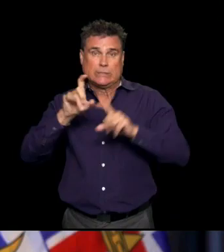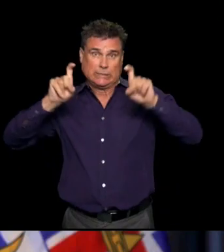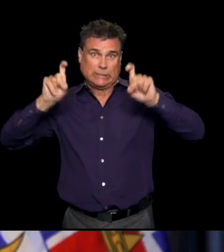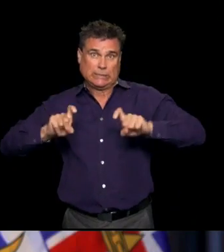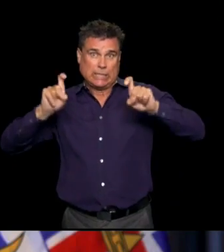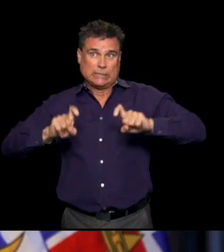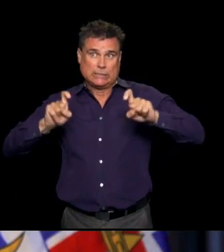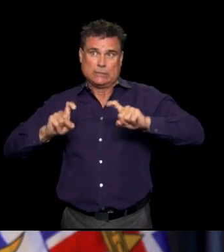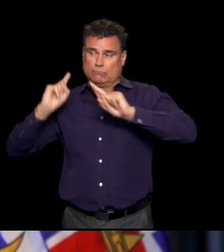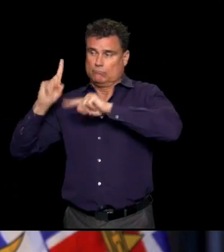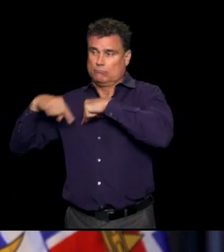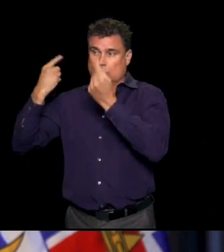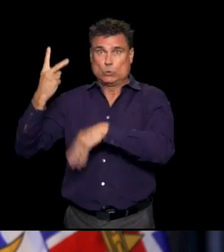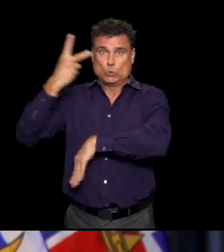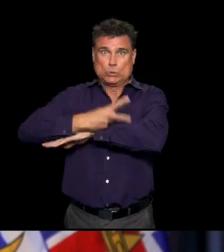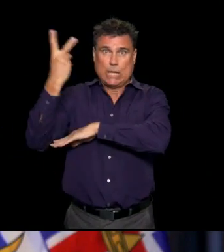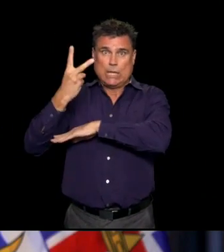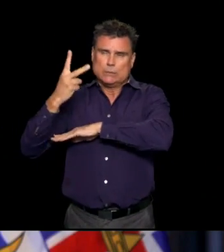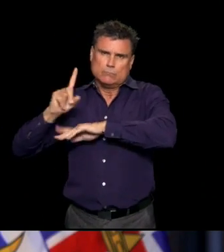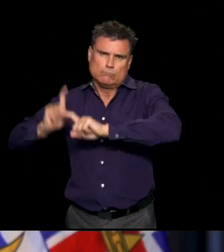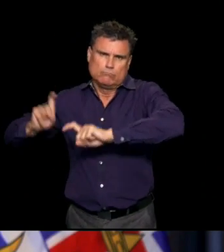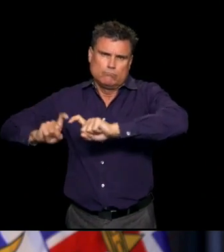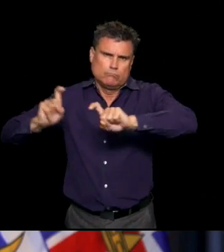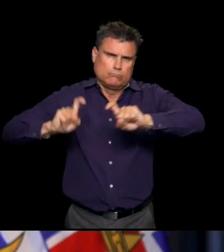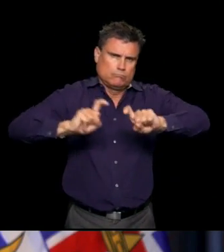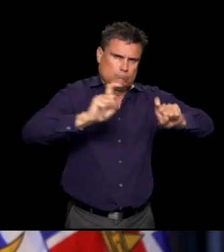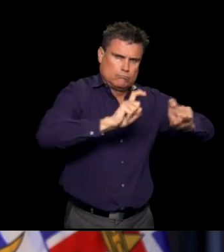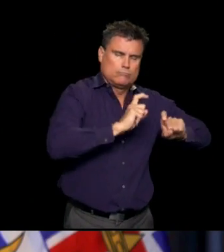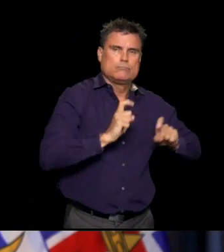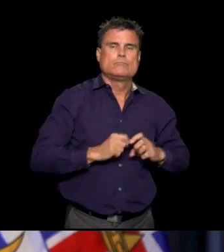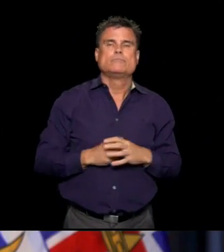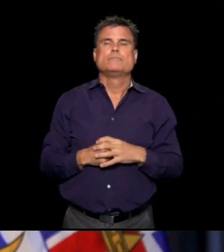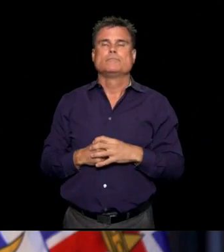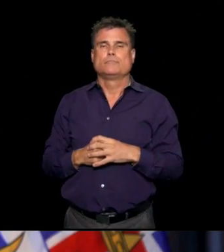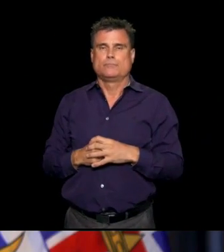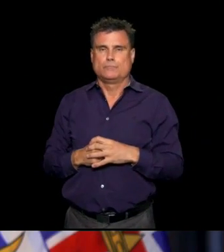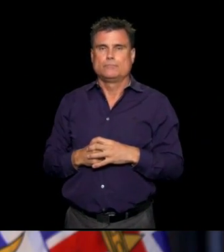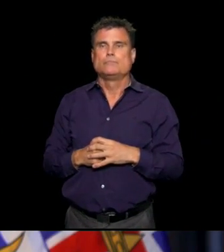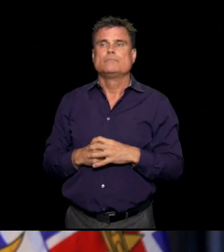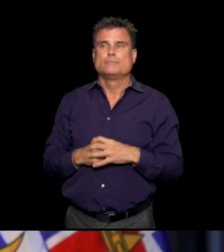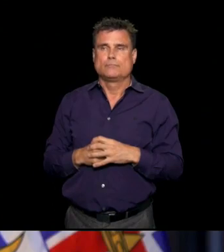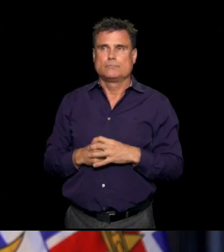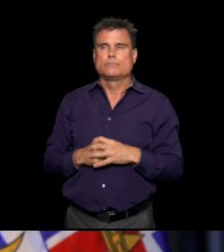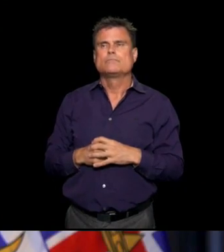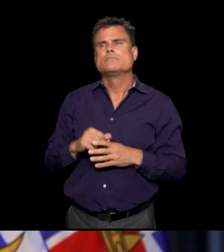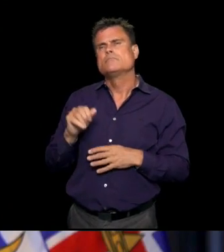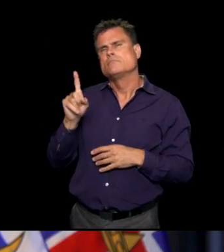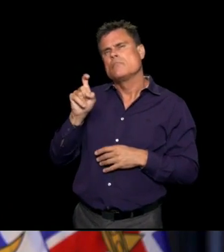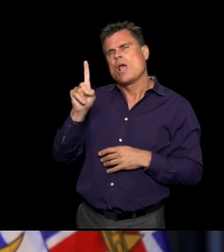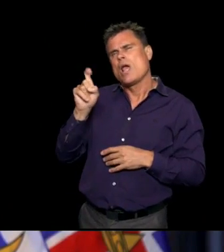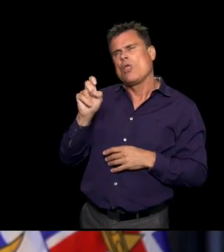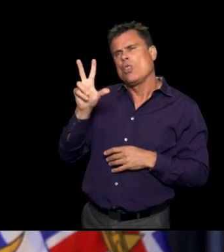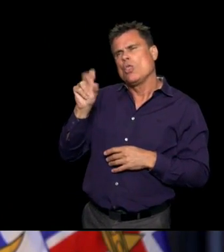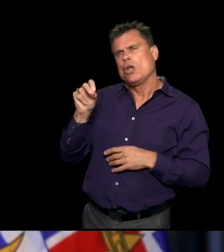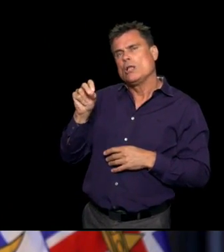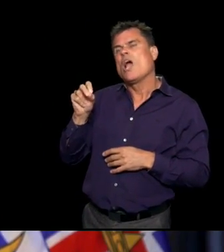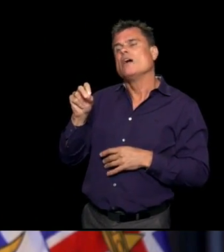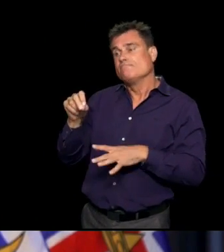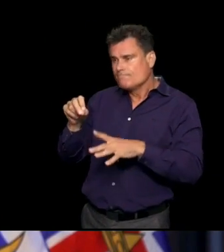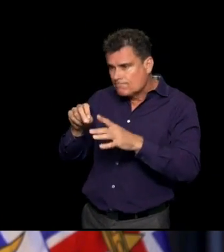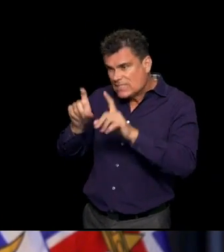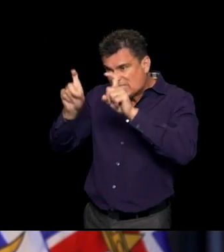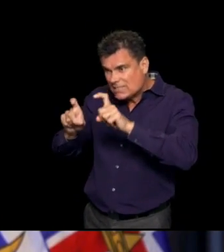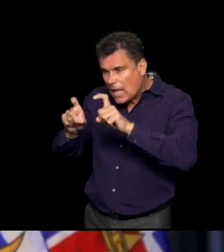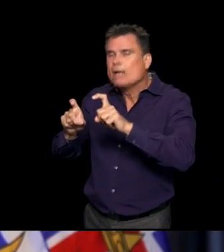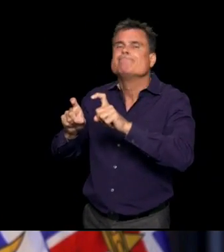,000 tests, 9,991 tests over two days and, of course, 130 tests positive. A test positive rate which is lower